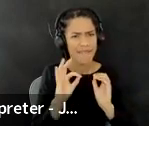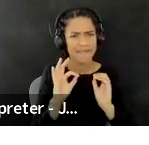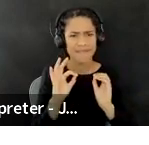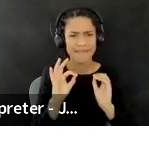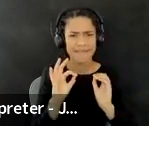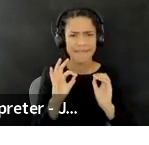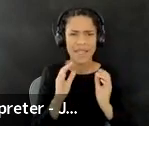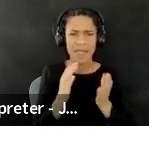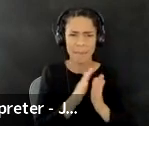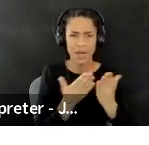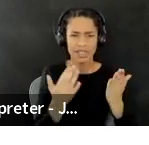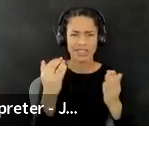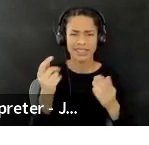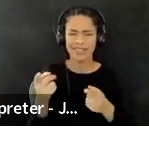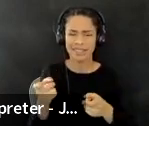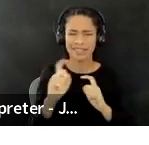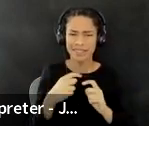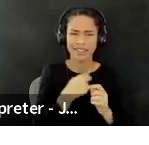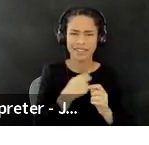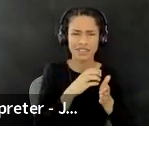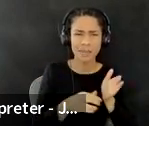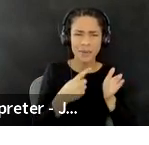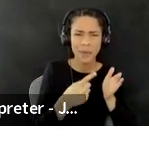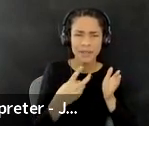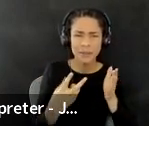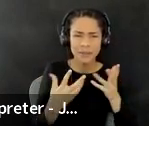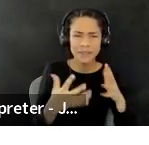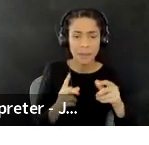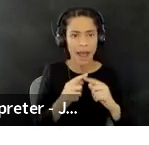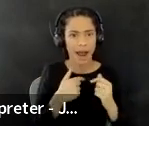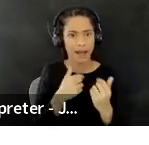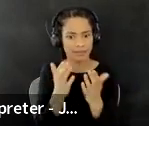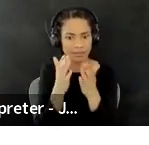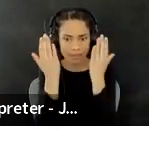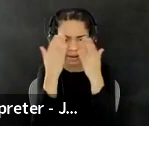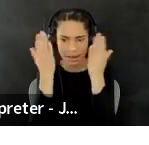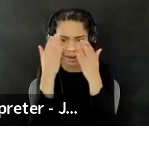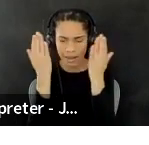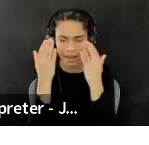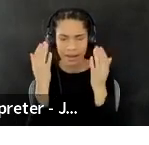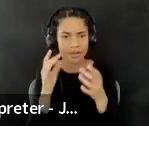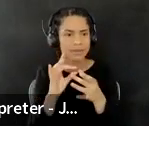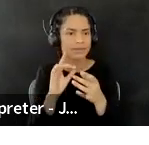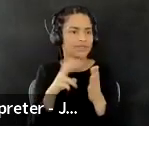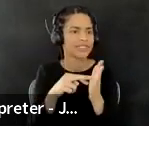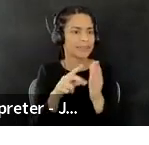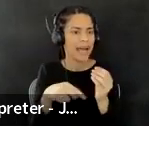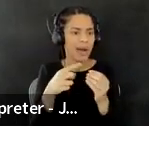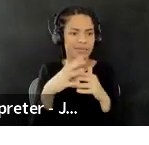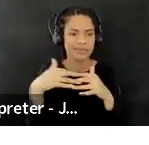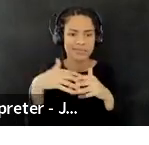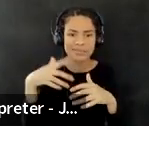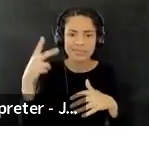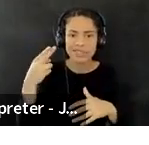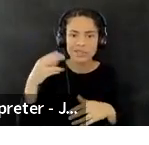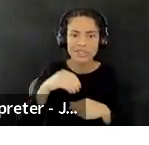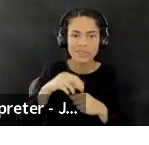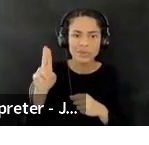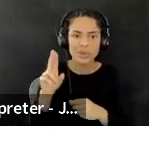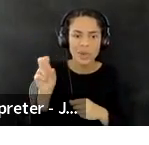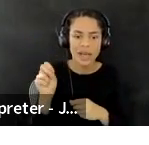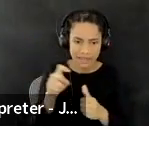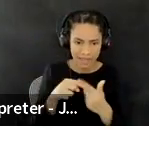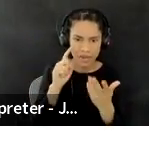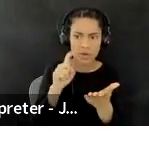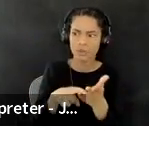books, you'd assign chapter one, two, and then you just keep reading like an indigenous people's history of the United States, which. And then you go around the world being like, Oh,